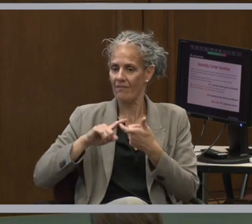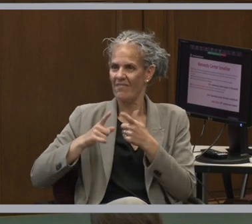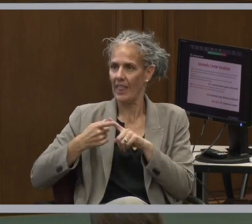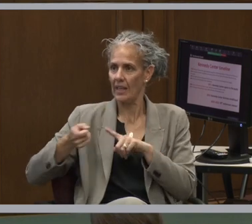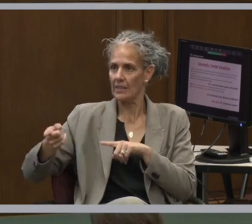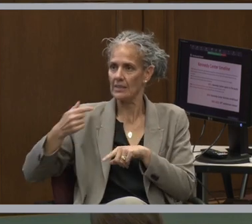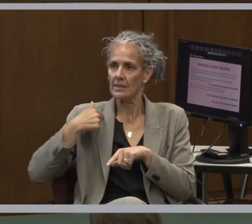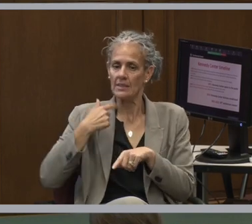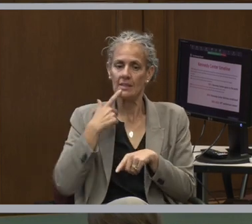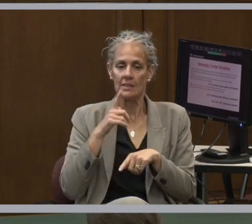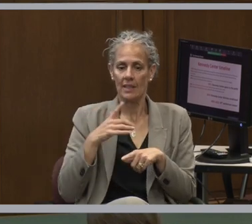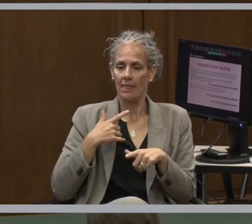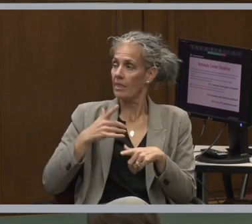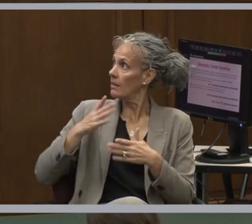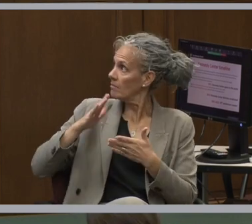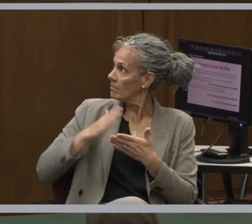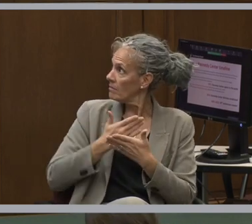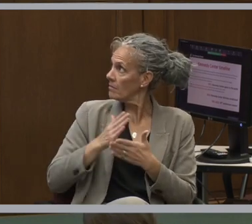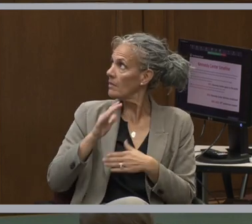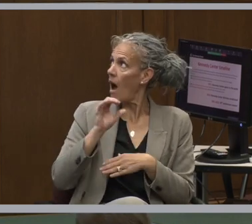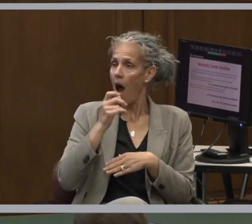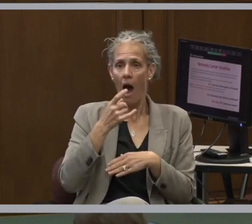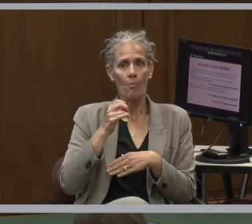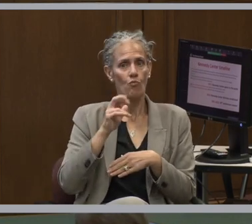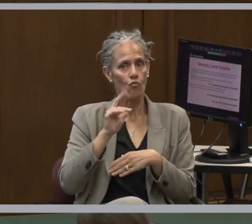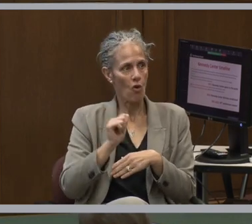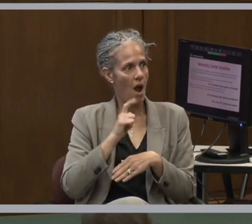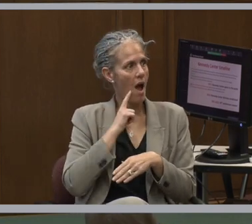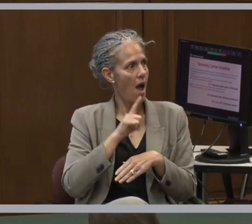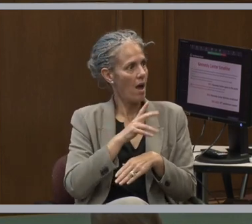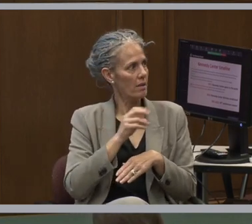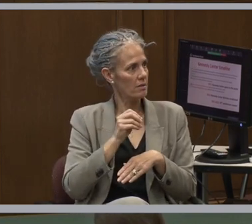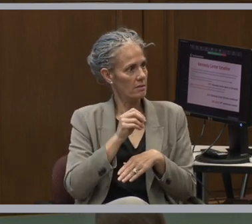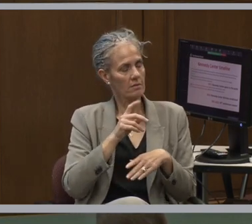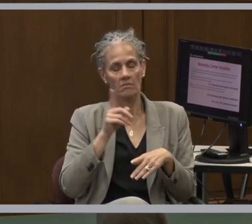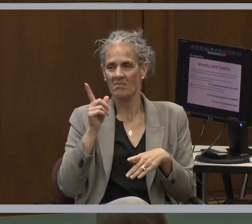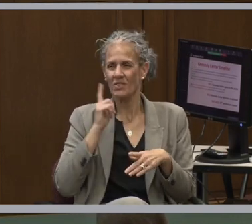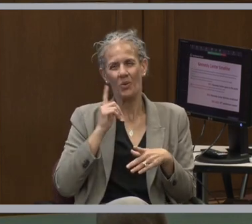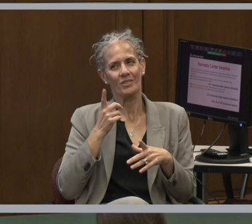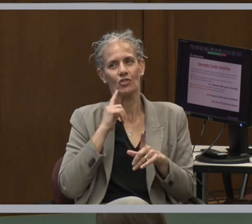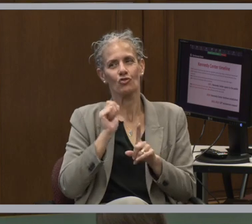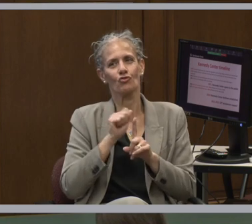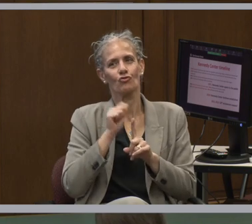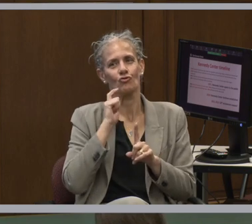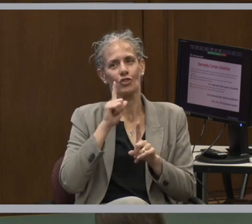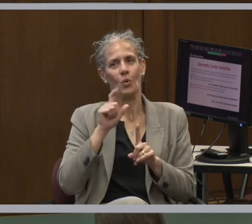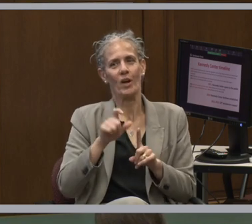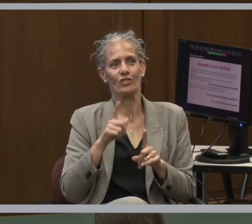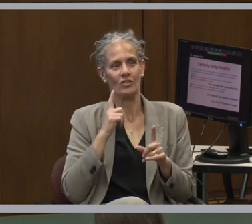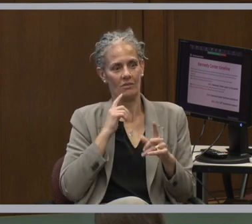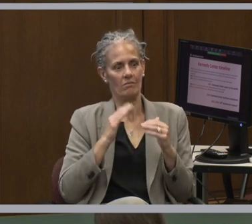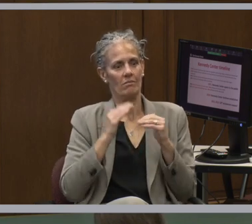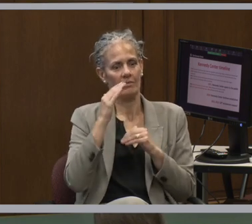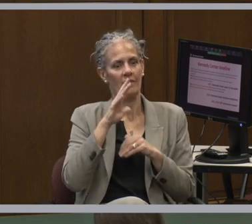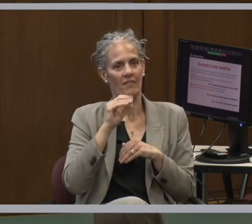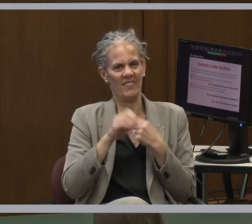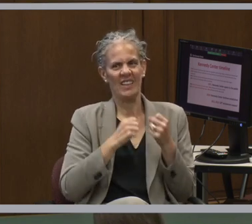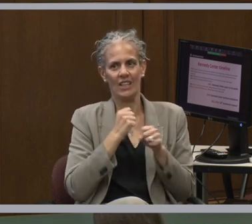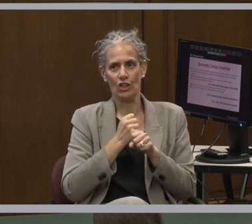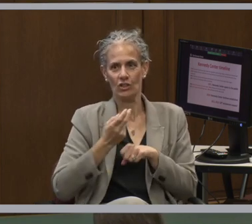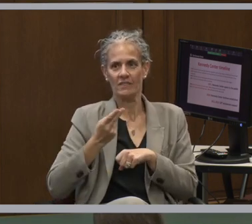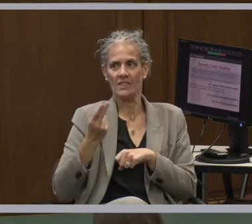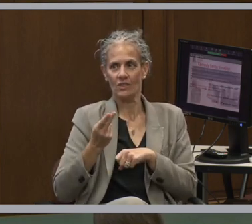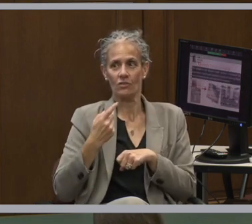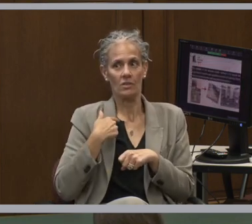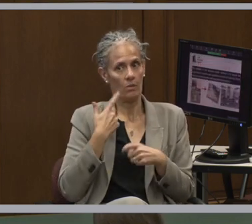National Symphony Orchestra, both of which even predate the center. So, it's a bit of a truck question. It's actually more than 50 years of history, and we